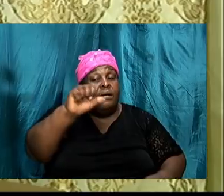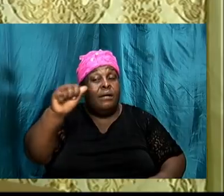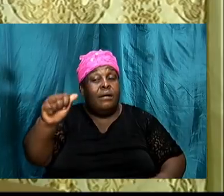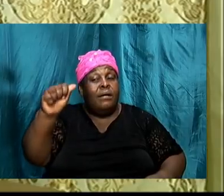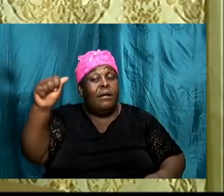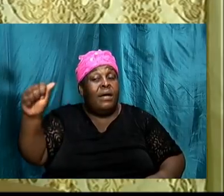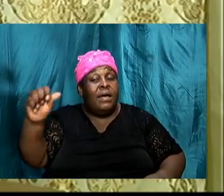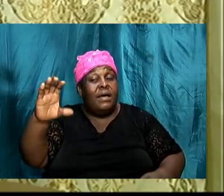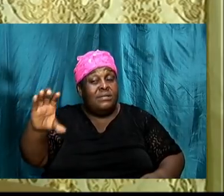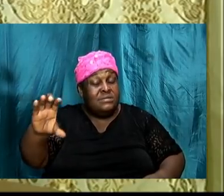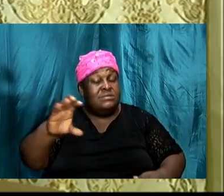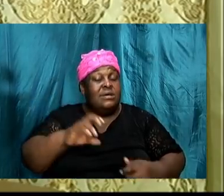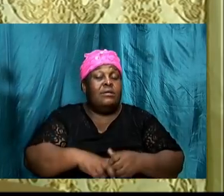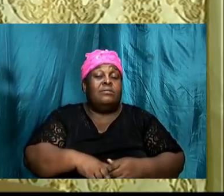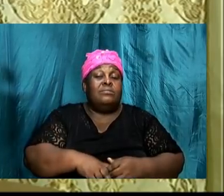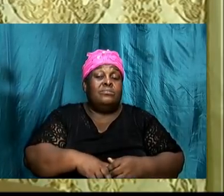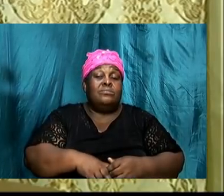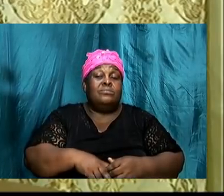I would rather